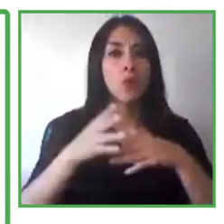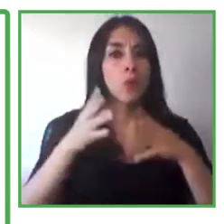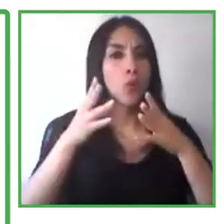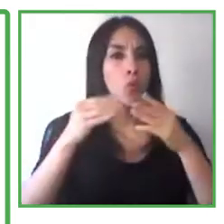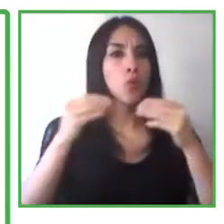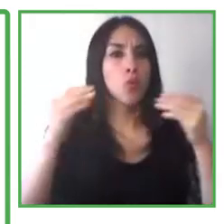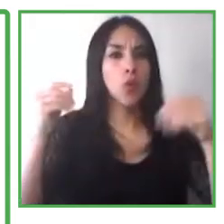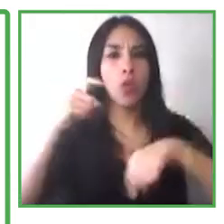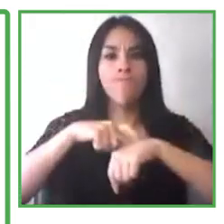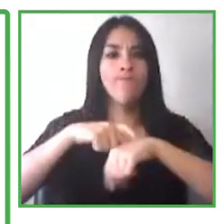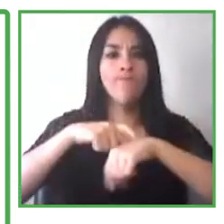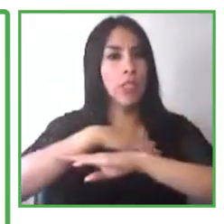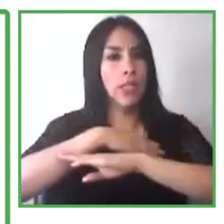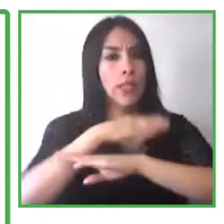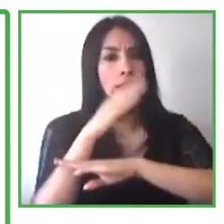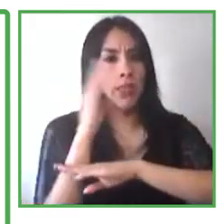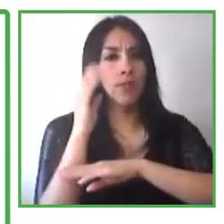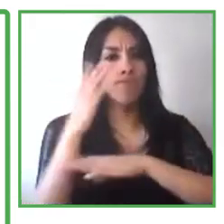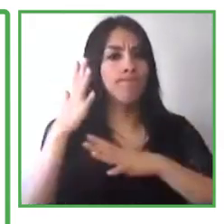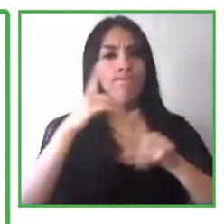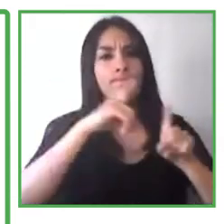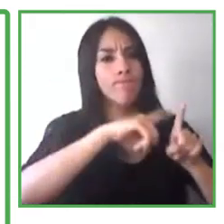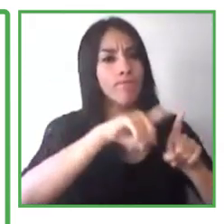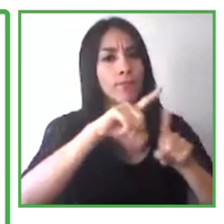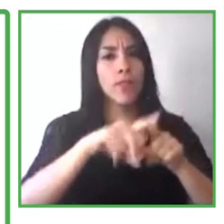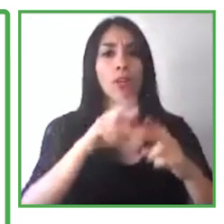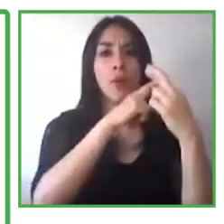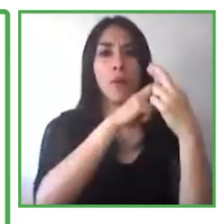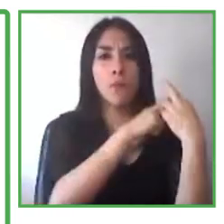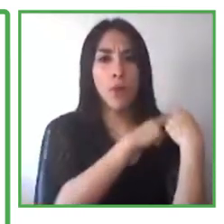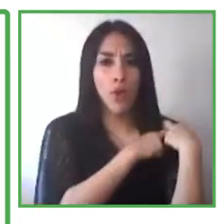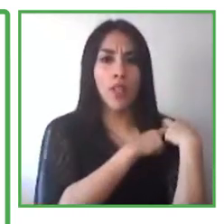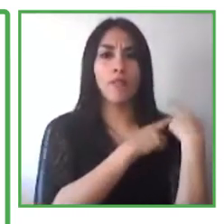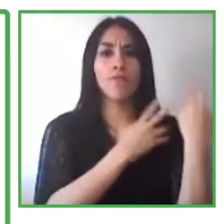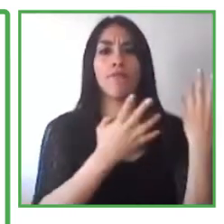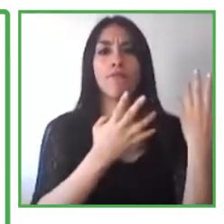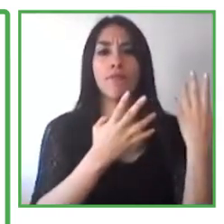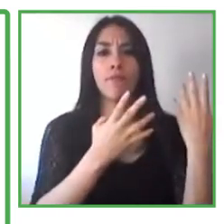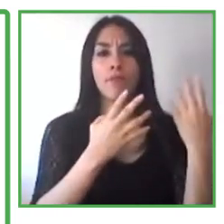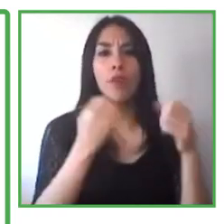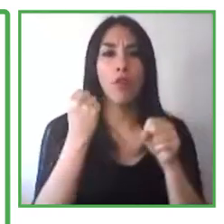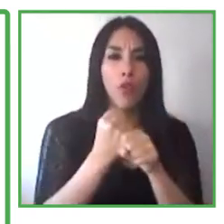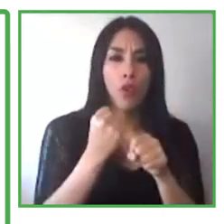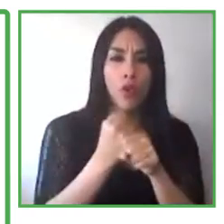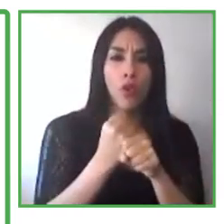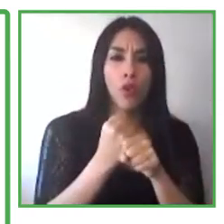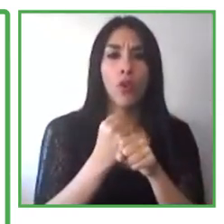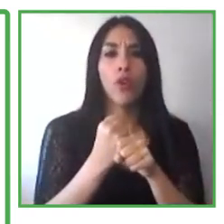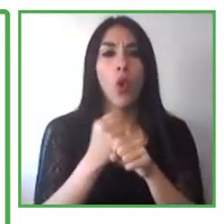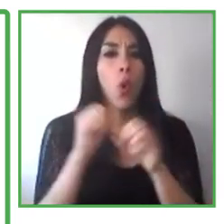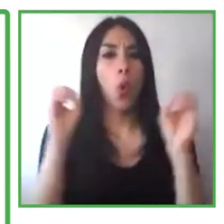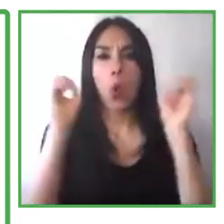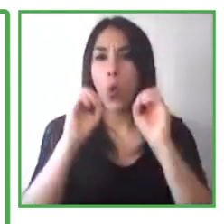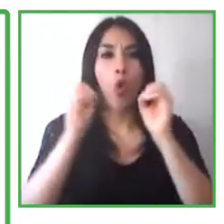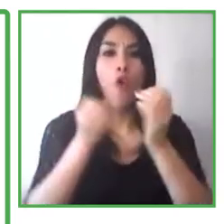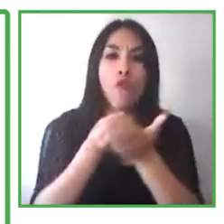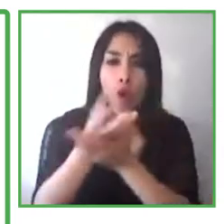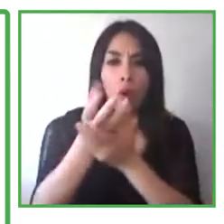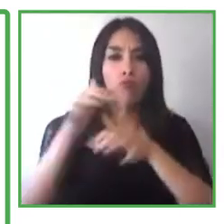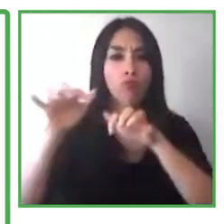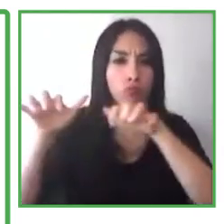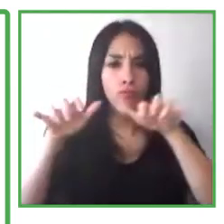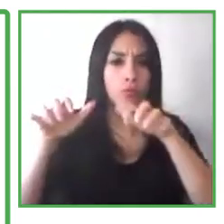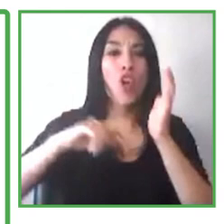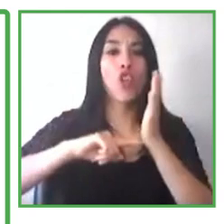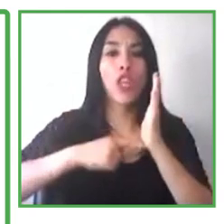We also know these are jobs that many people with disabilities can do with the right training and experience. However, we know that employment